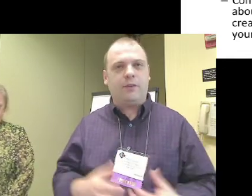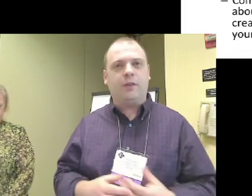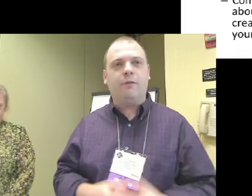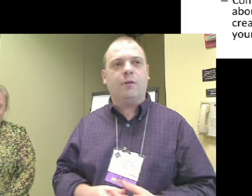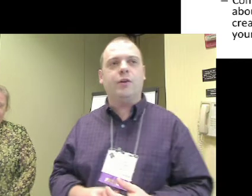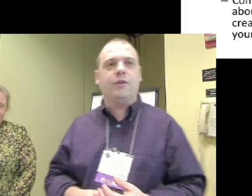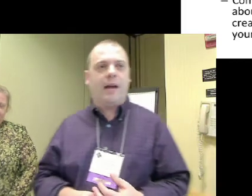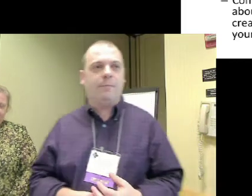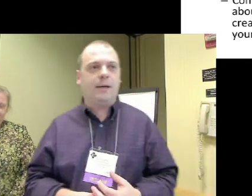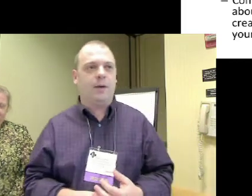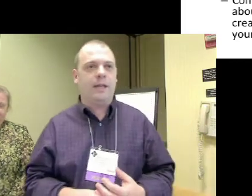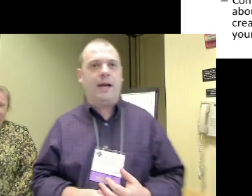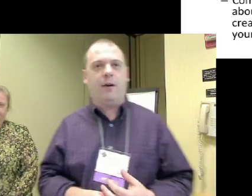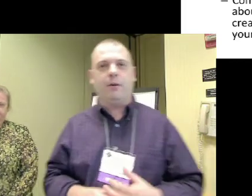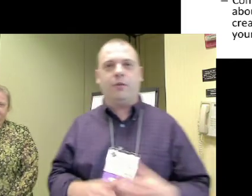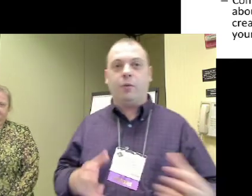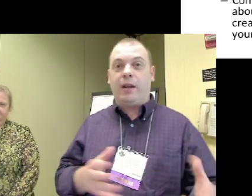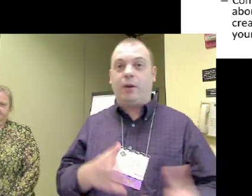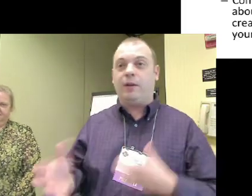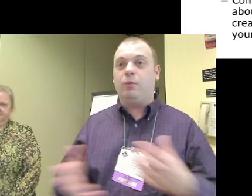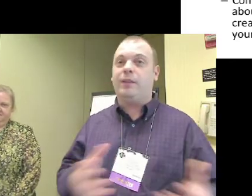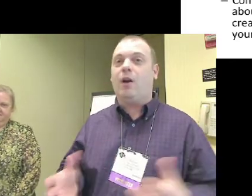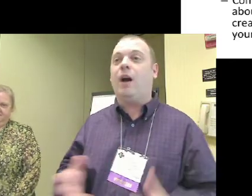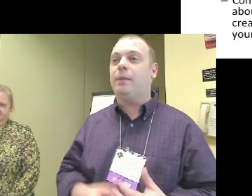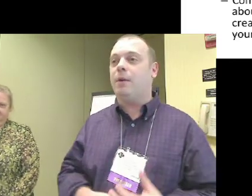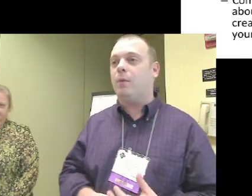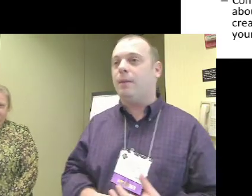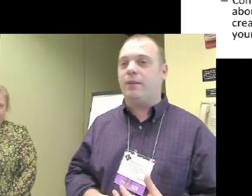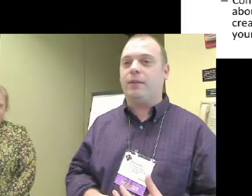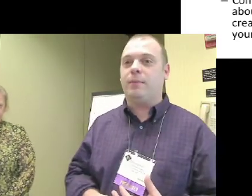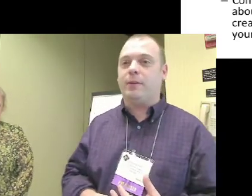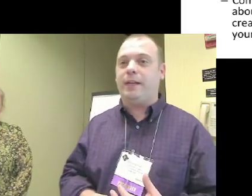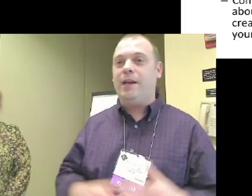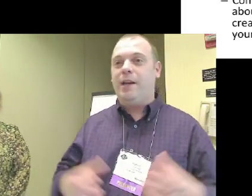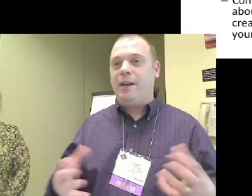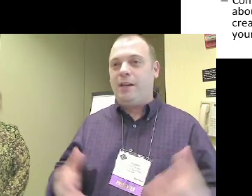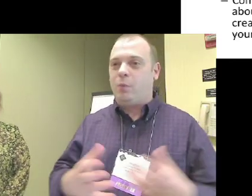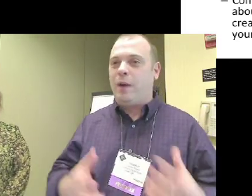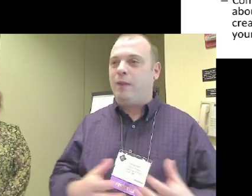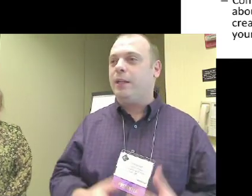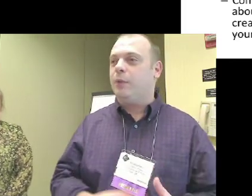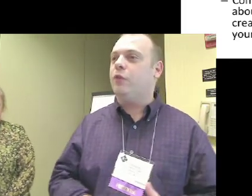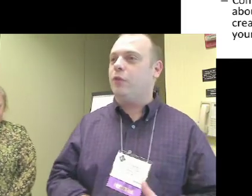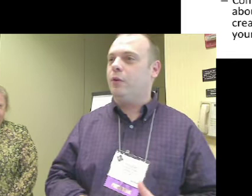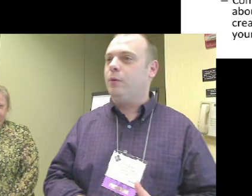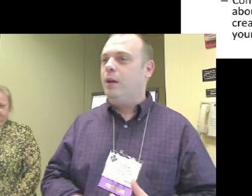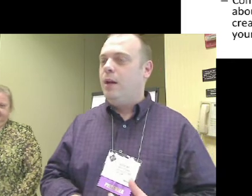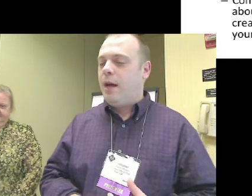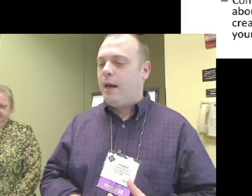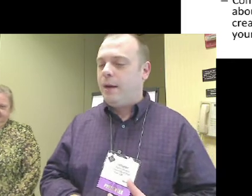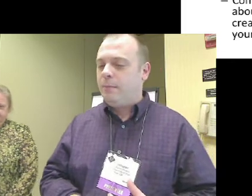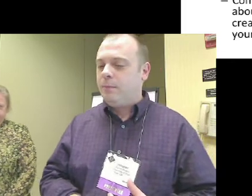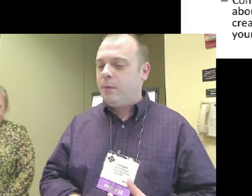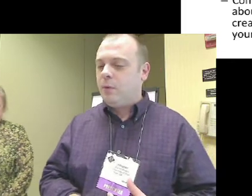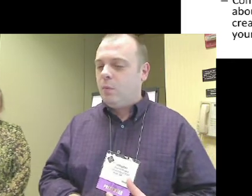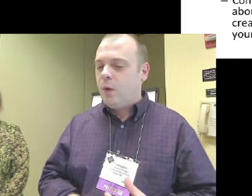as I said, there's a convergence happening right now and soon I don't think we'll be talking about web accessibility the way we used to.